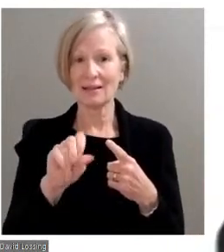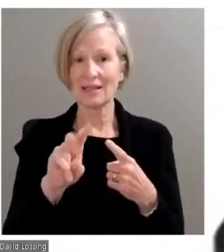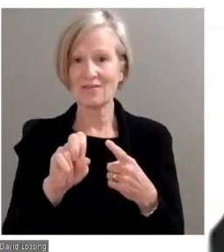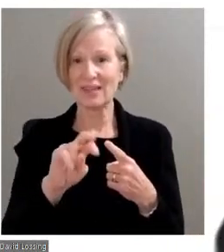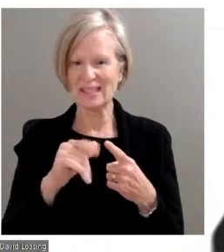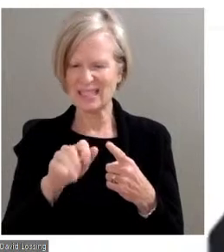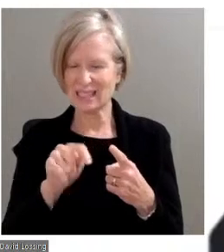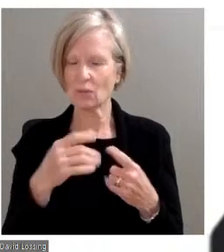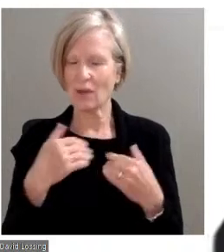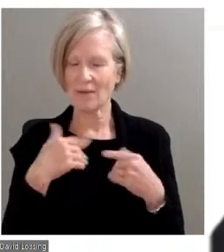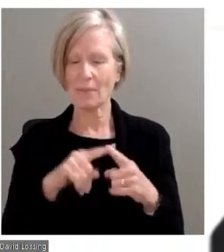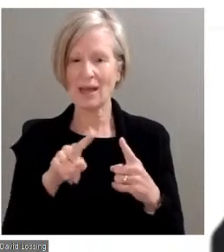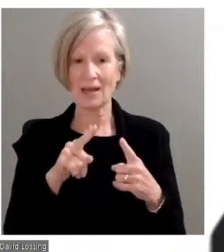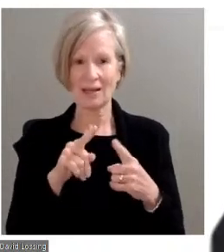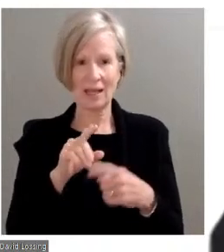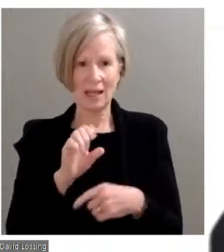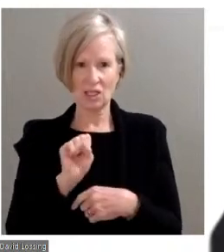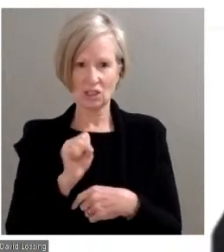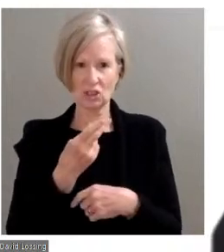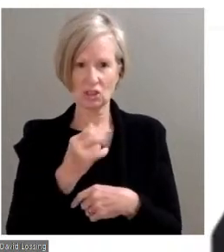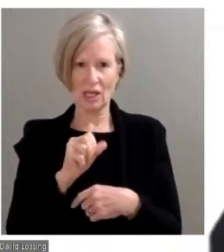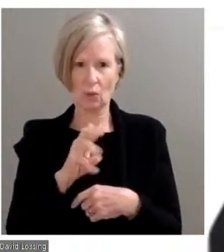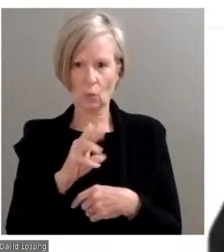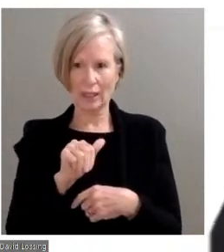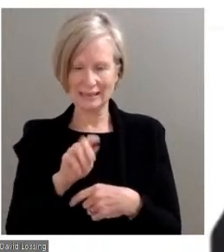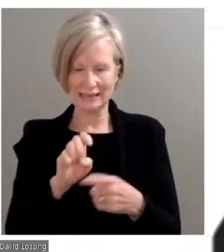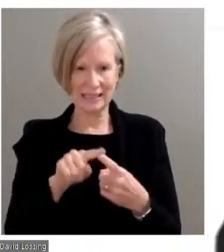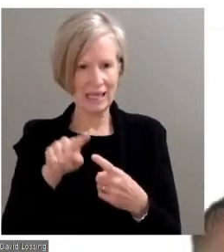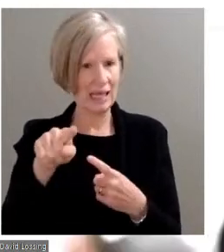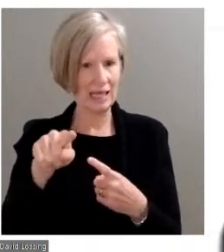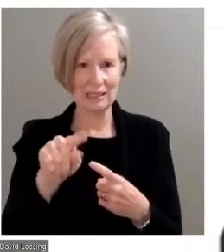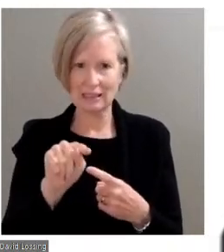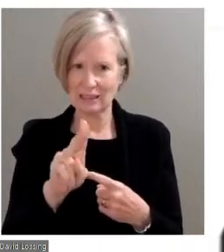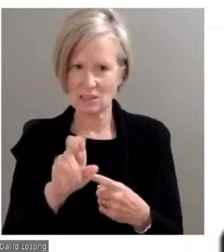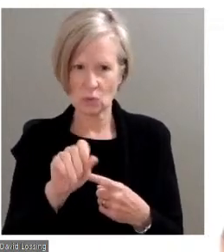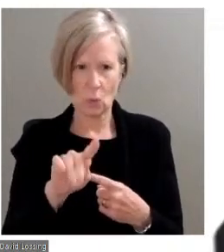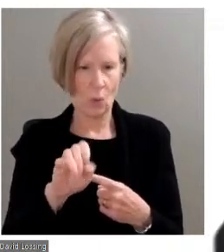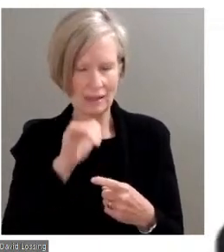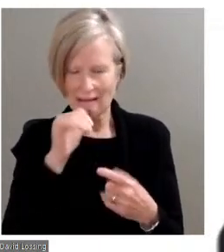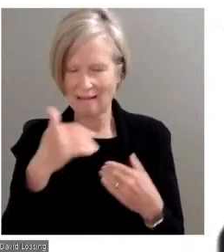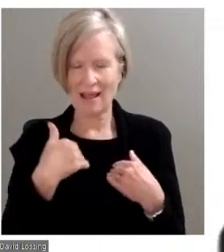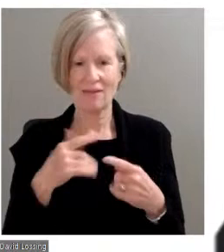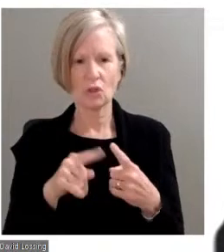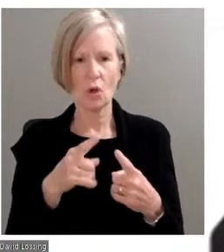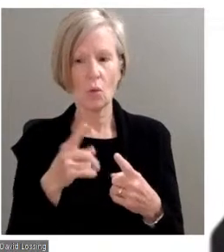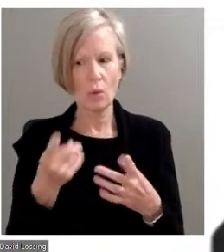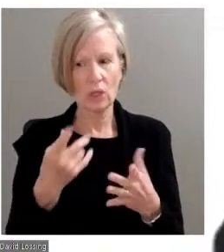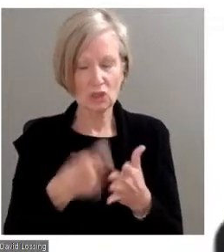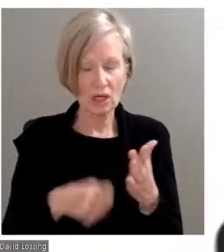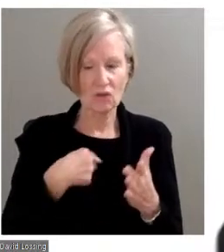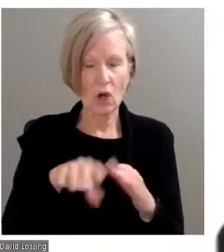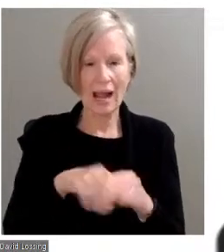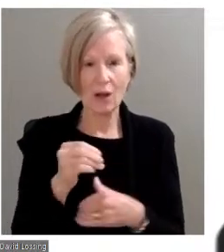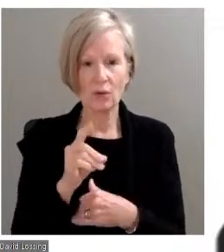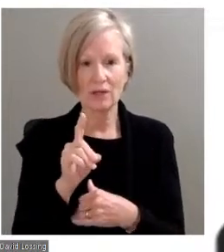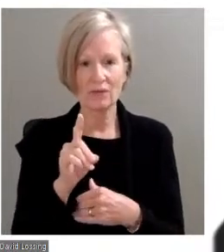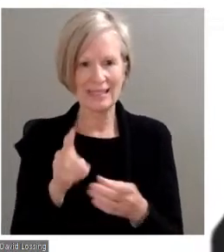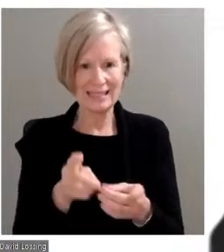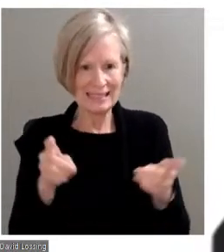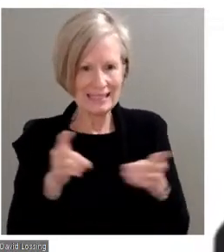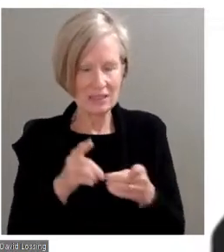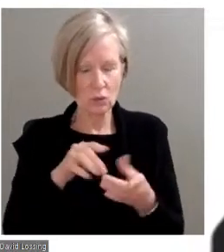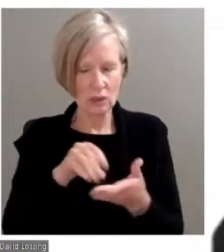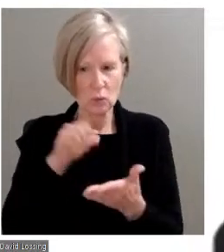in reviewing, you know, what we charge or what the college charges as out-of-district students to attend Mott, we've got the second lowest rate